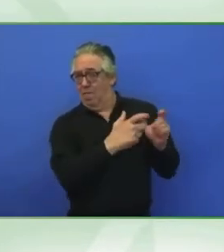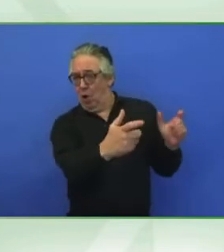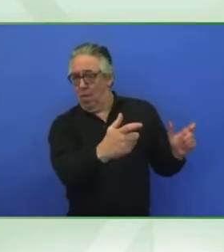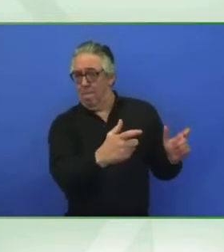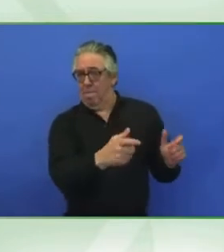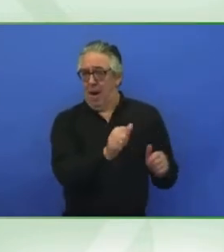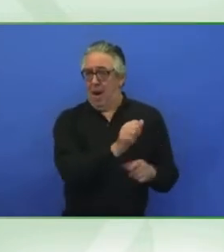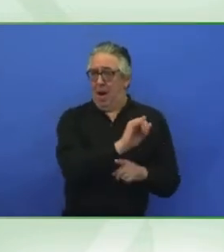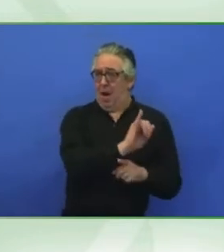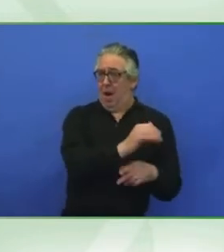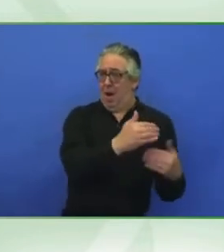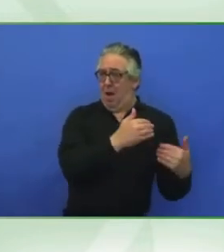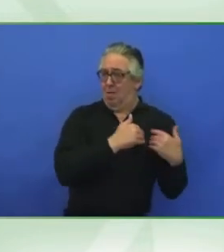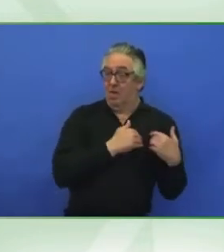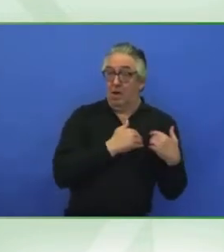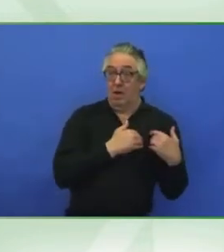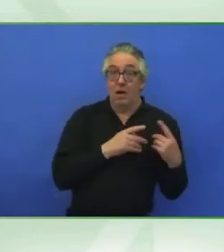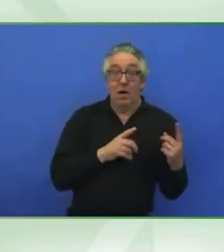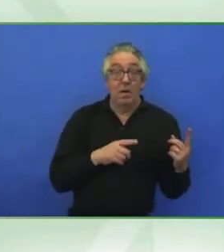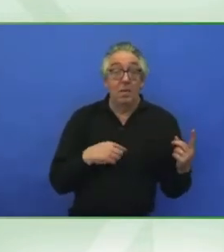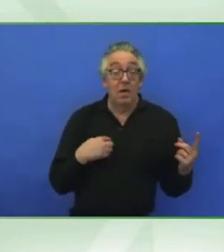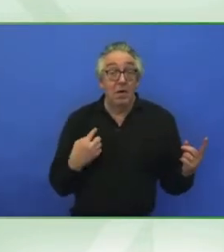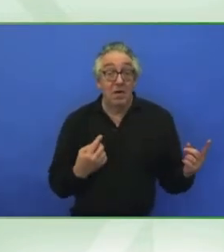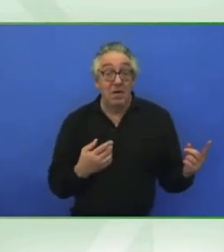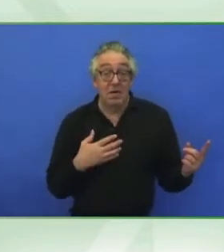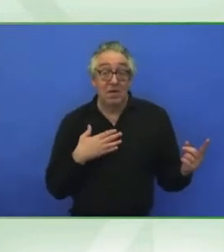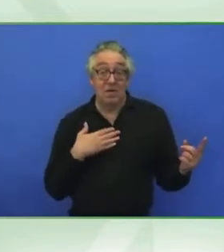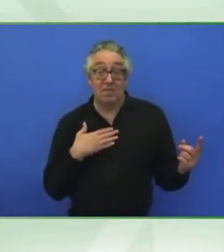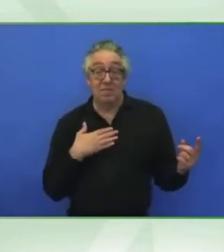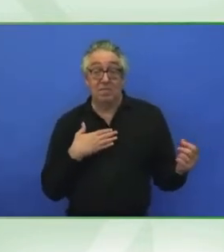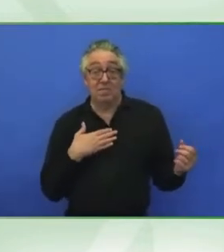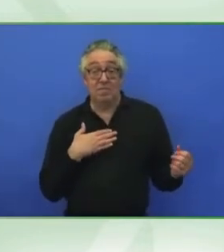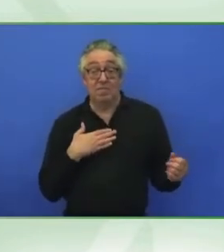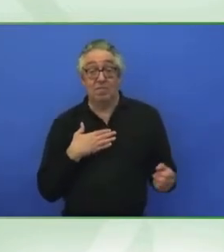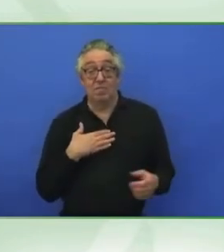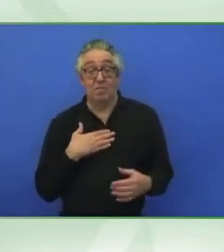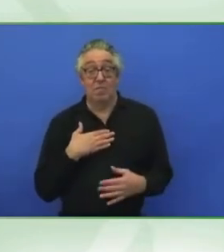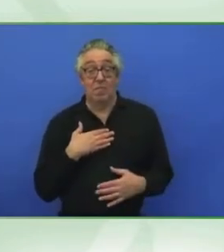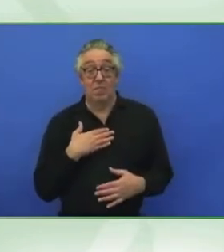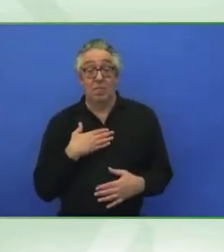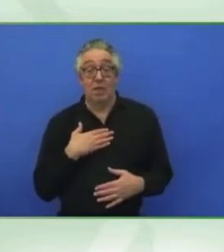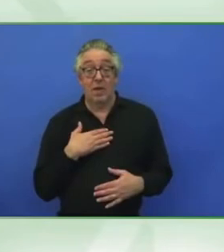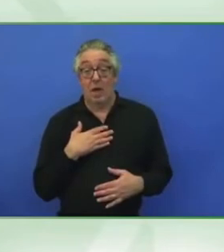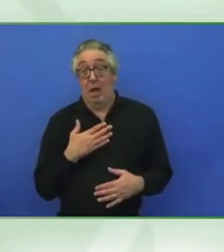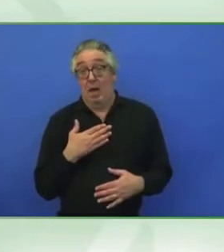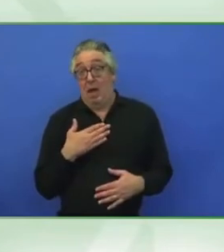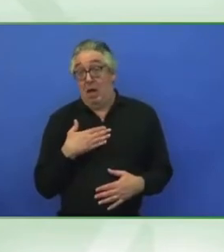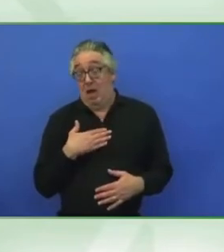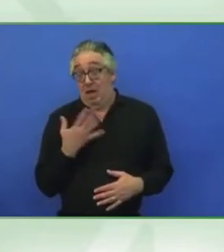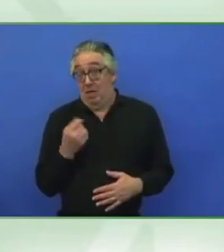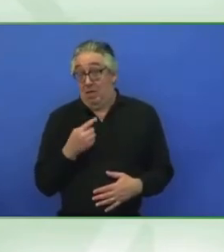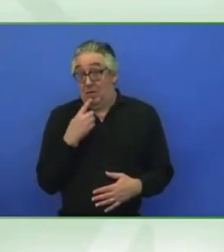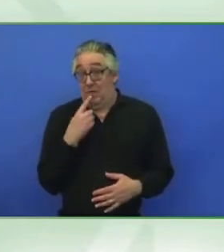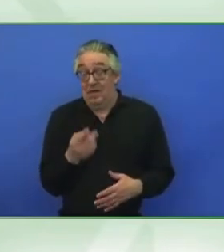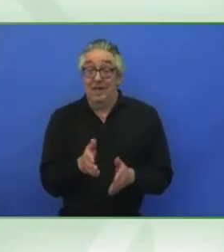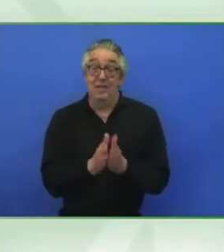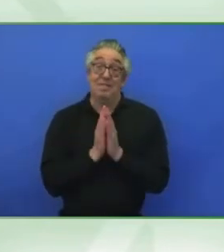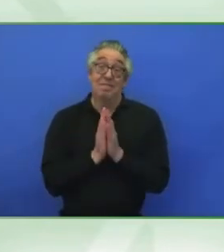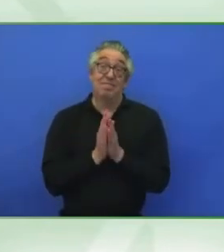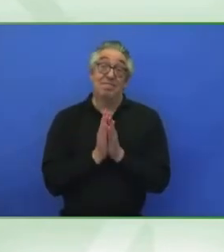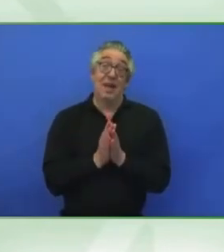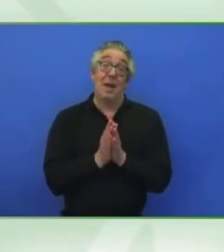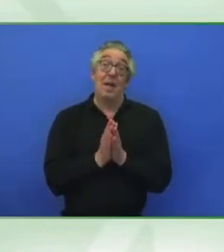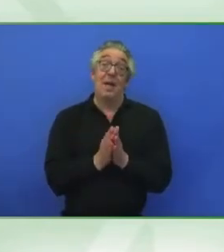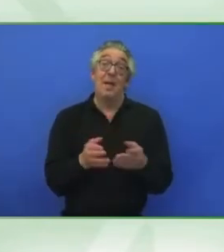this platform, I want to share that it's important to also have